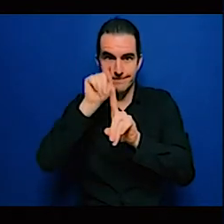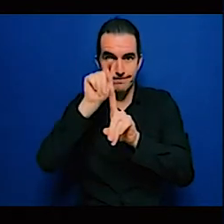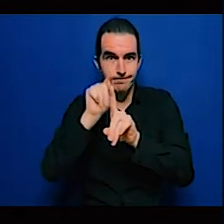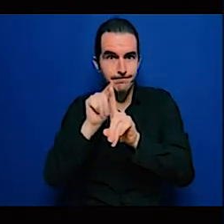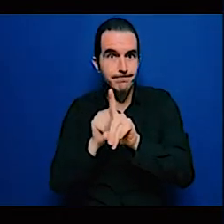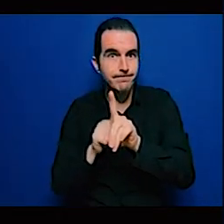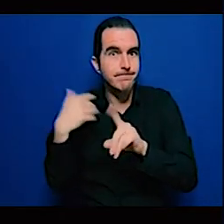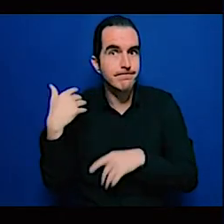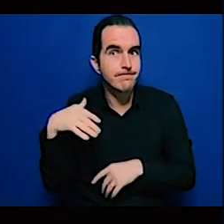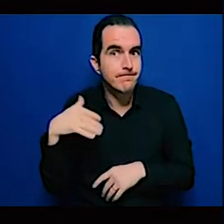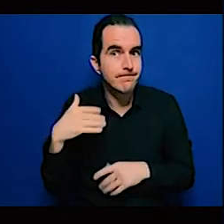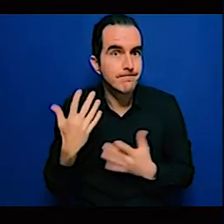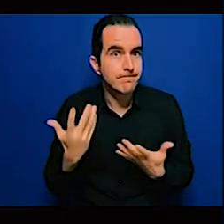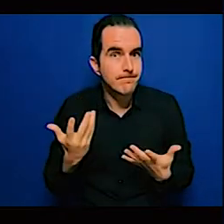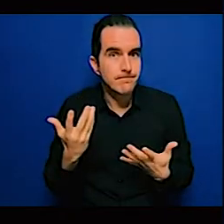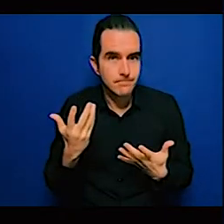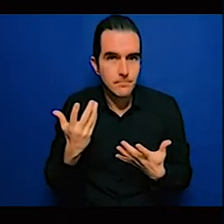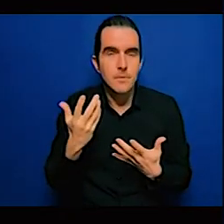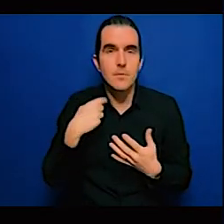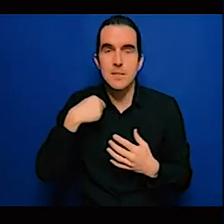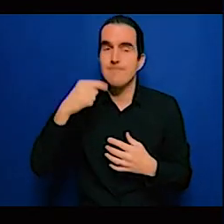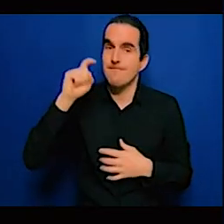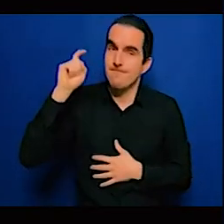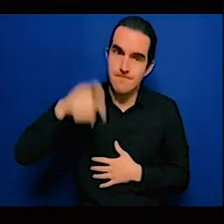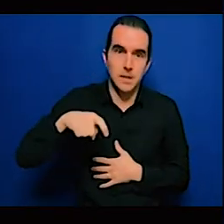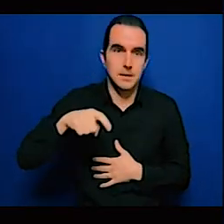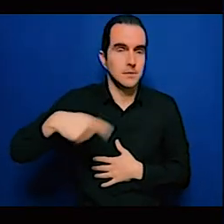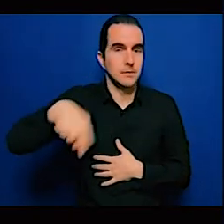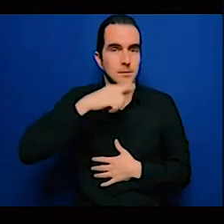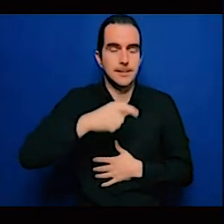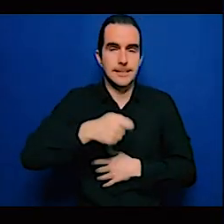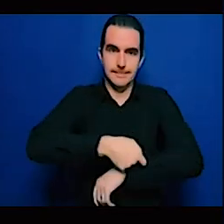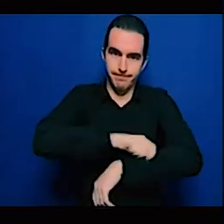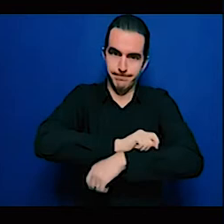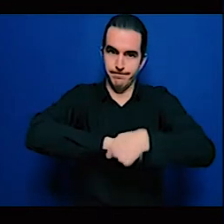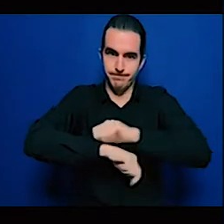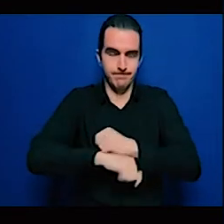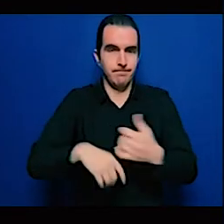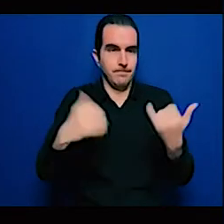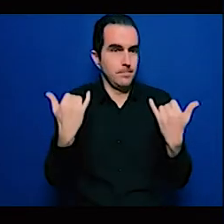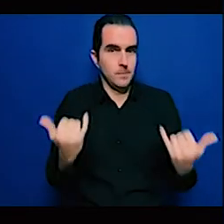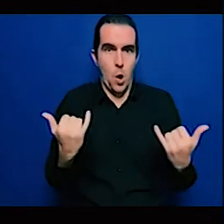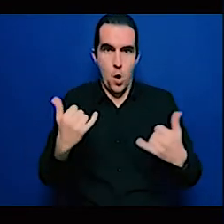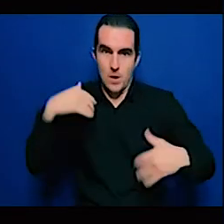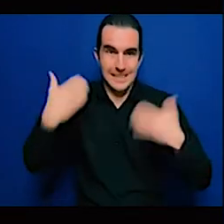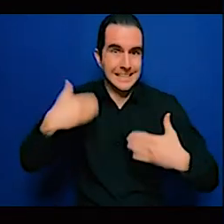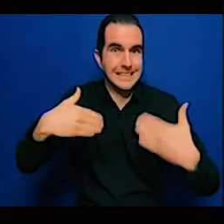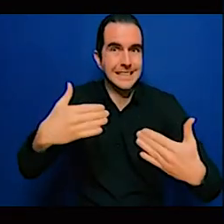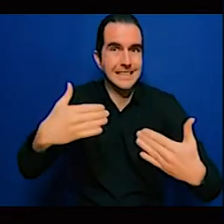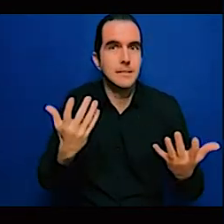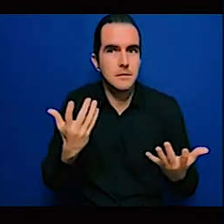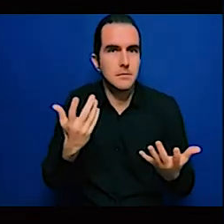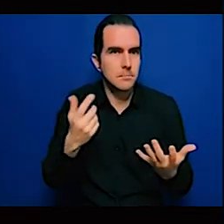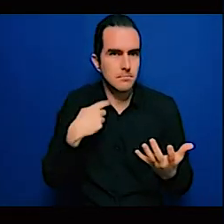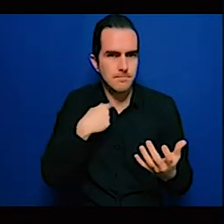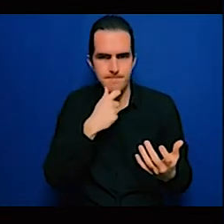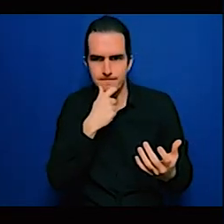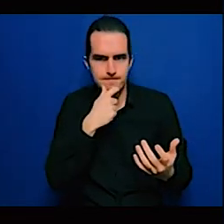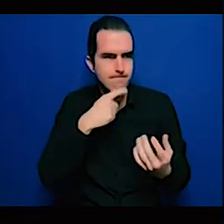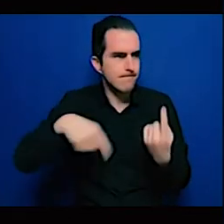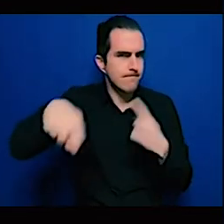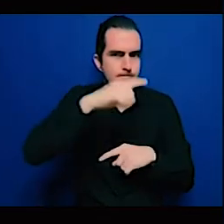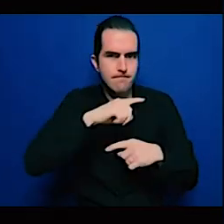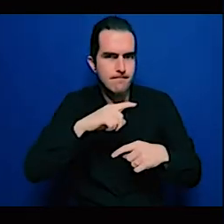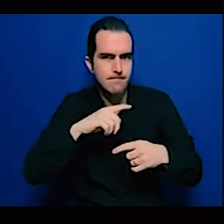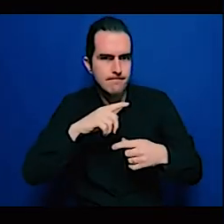Africa is responsible for only three to 4% of emissions. So we need to talk about this transition, but I will